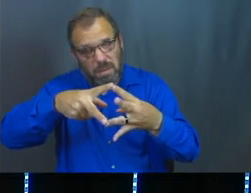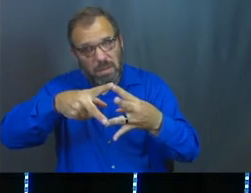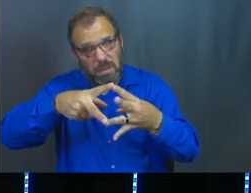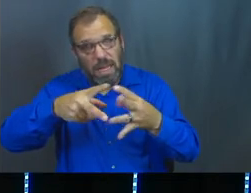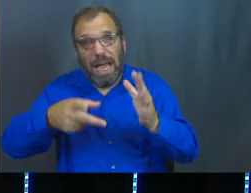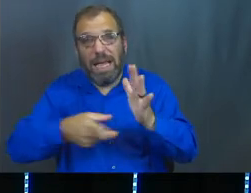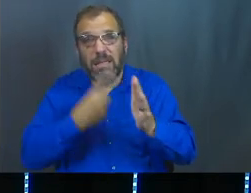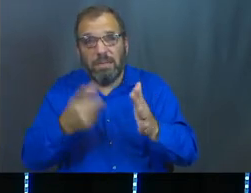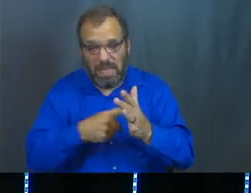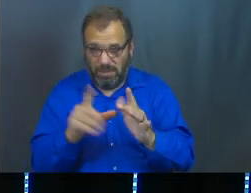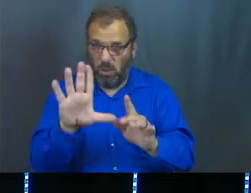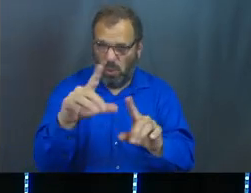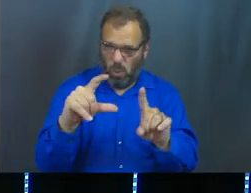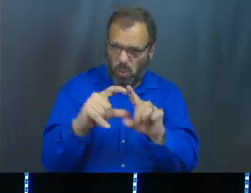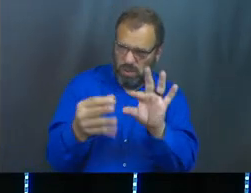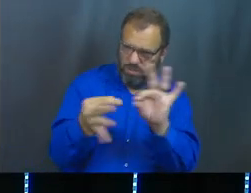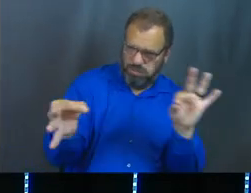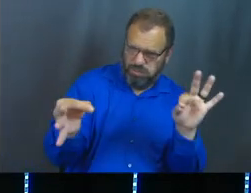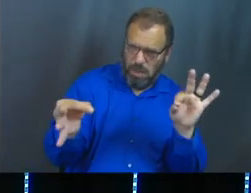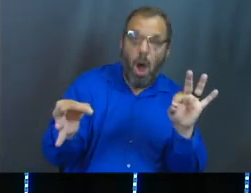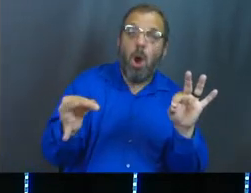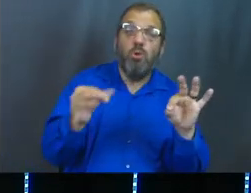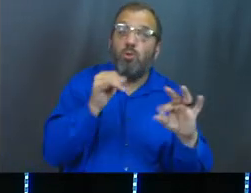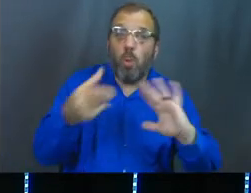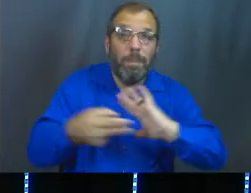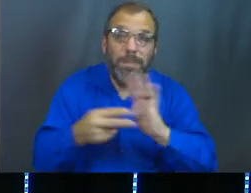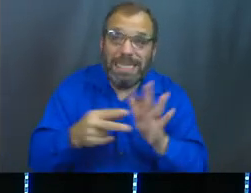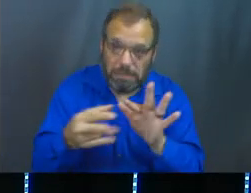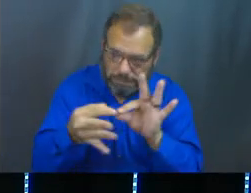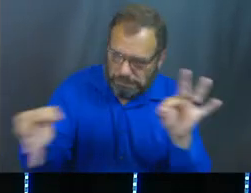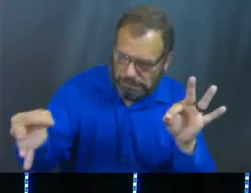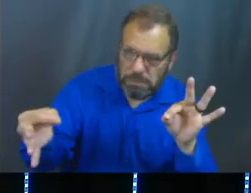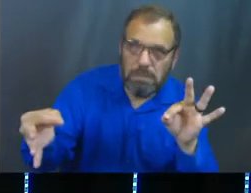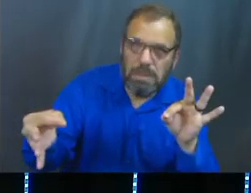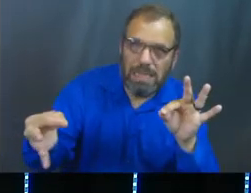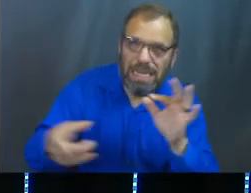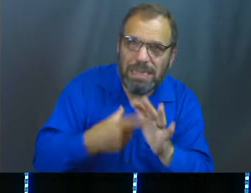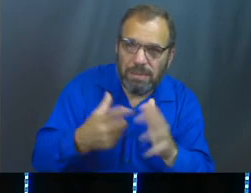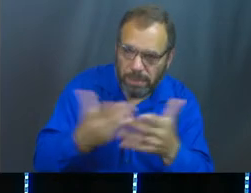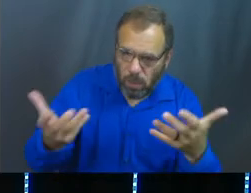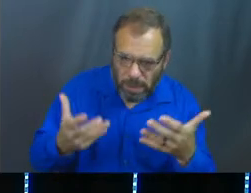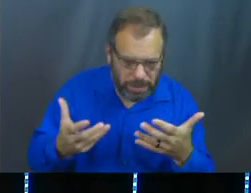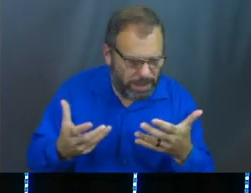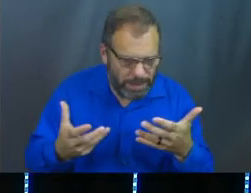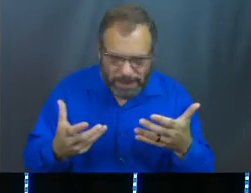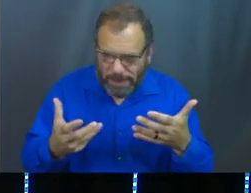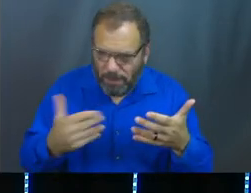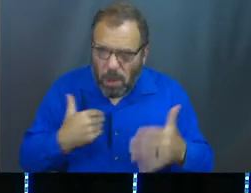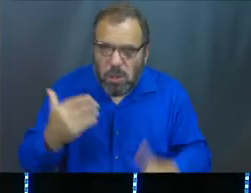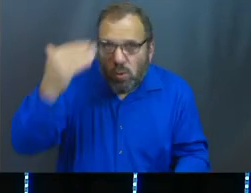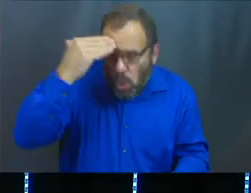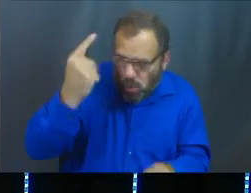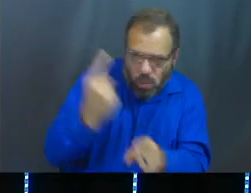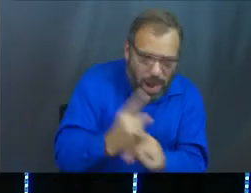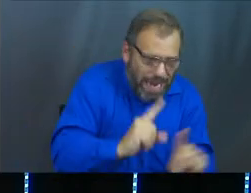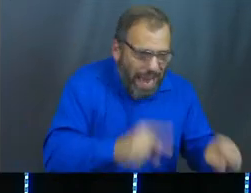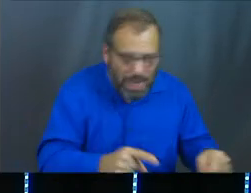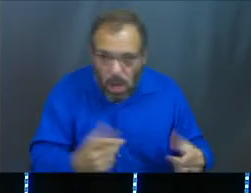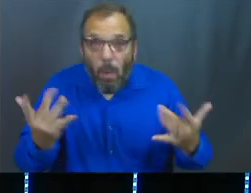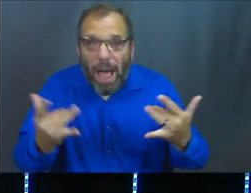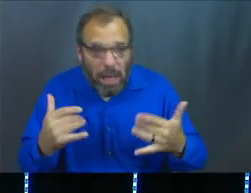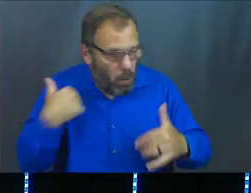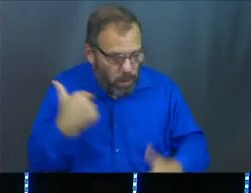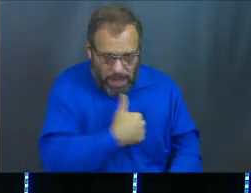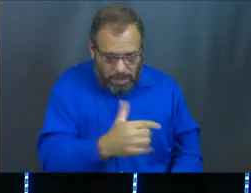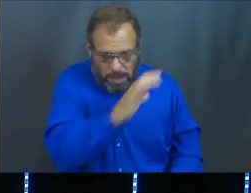And sometimes in our words, again, we don't mean to. And sometimes we want to be certain and we want to know the right answers because